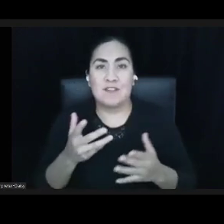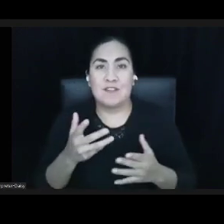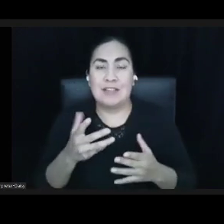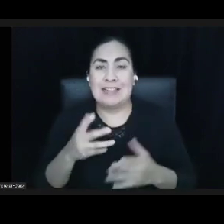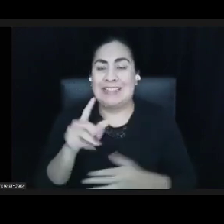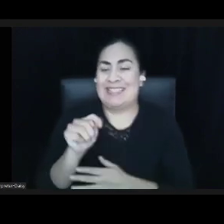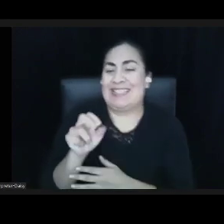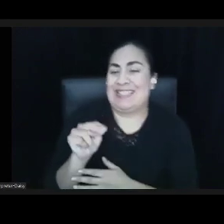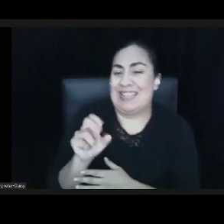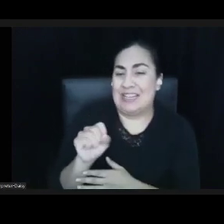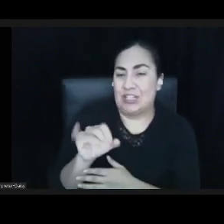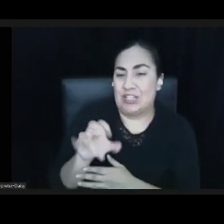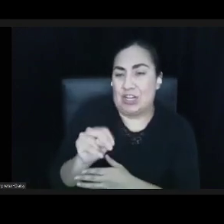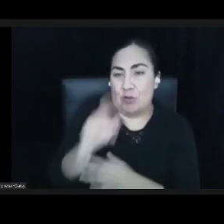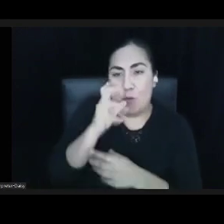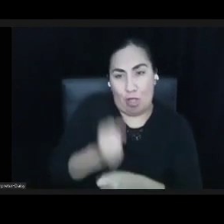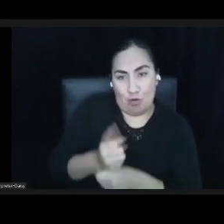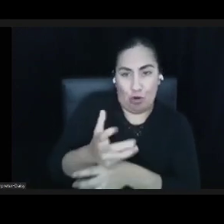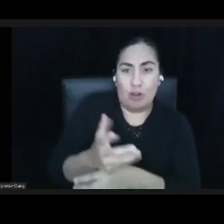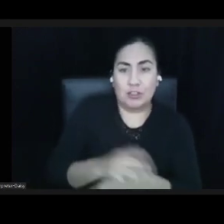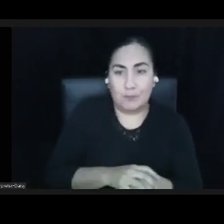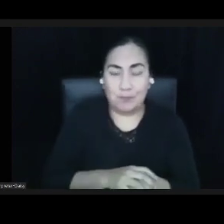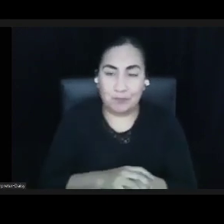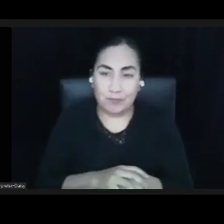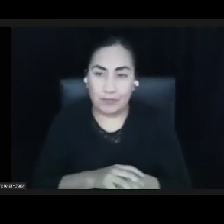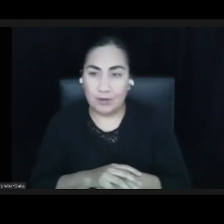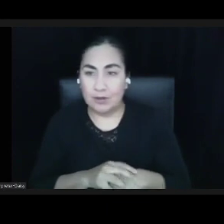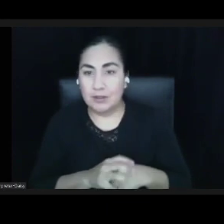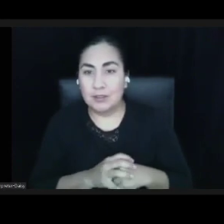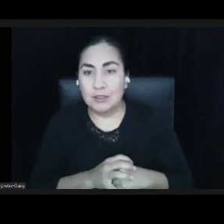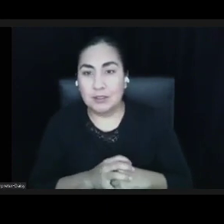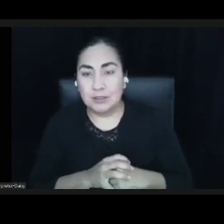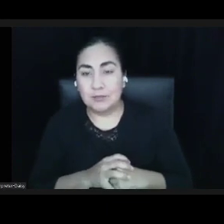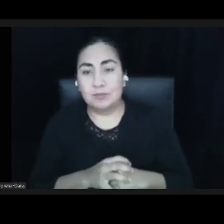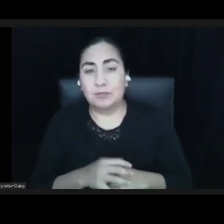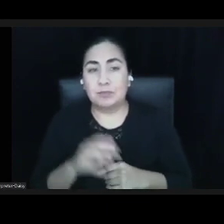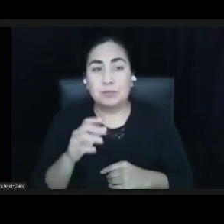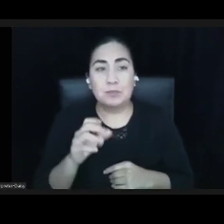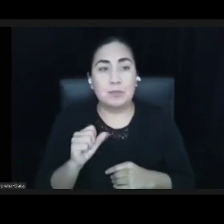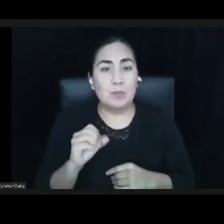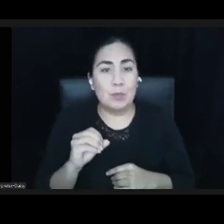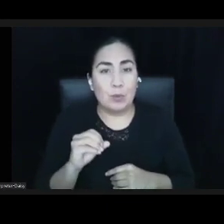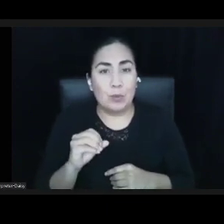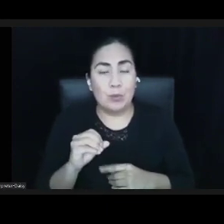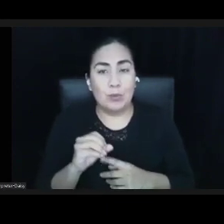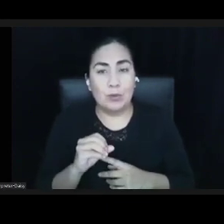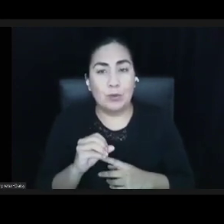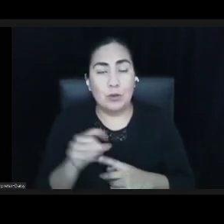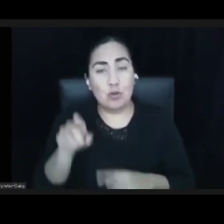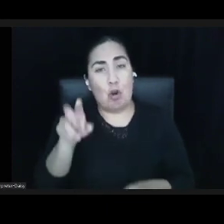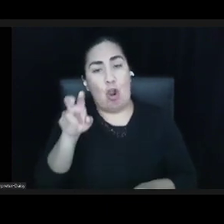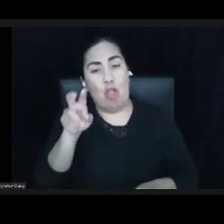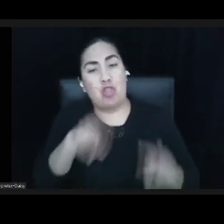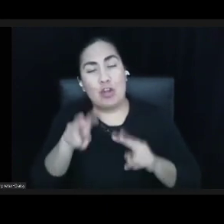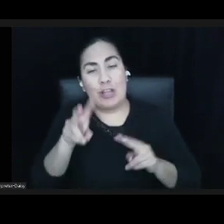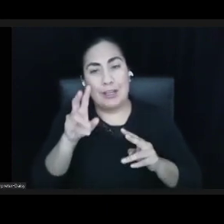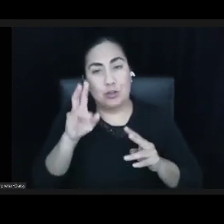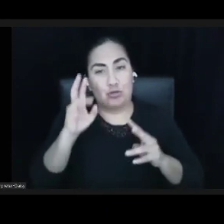create. So that's this model here from adaptive leadership, which is you're looking to create,